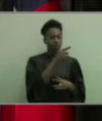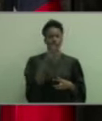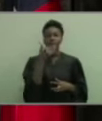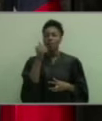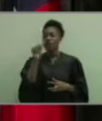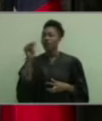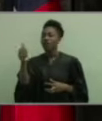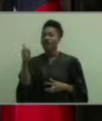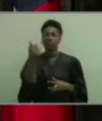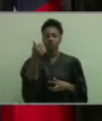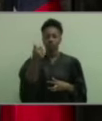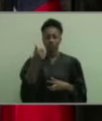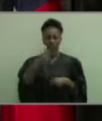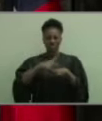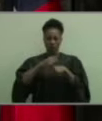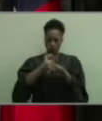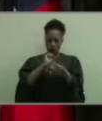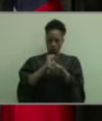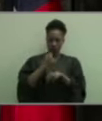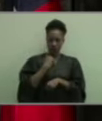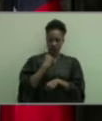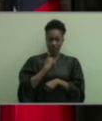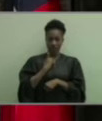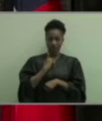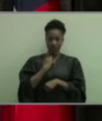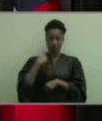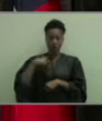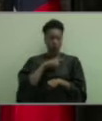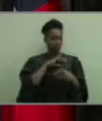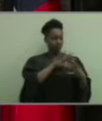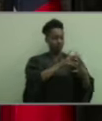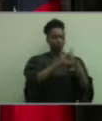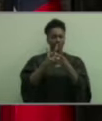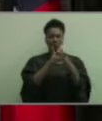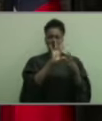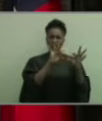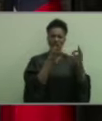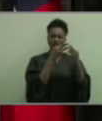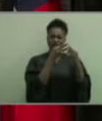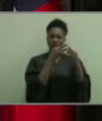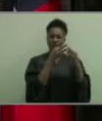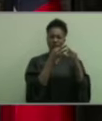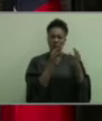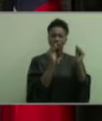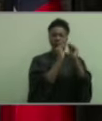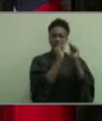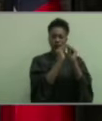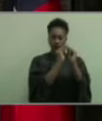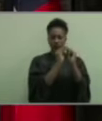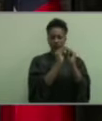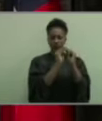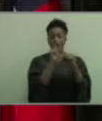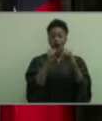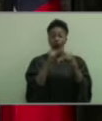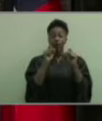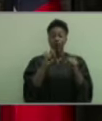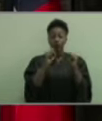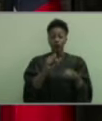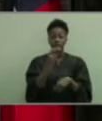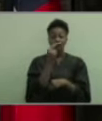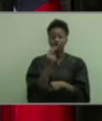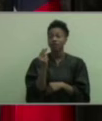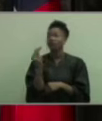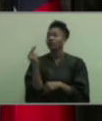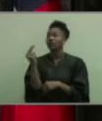time for when we worked on ourselves. A time for when we bonded with family. And finally, a time for when we were able to look back